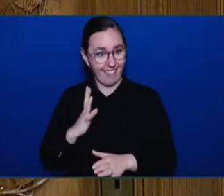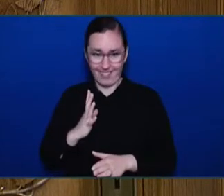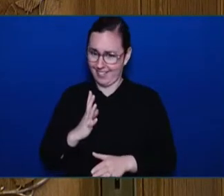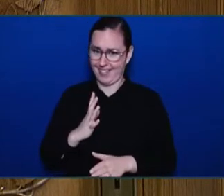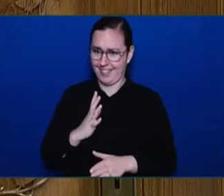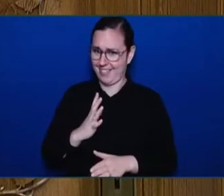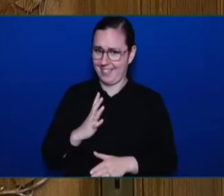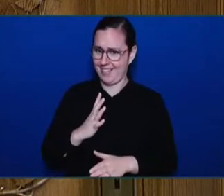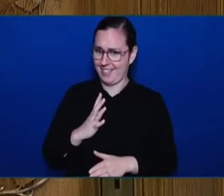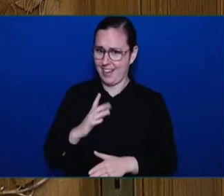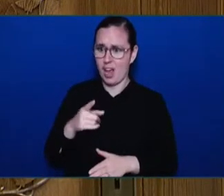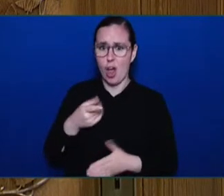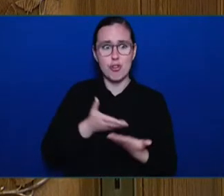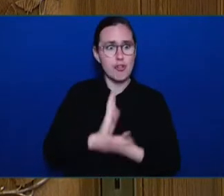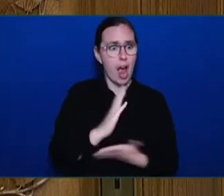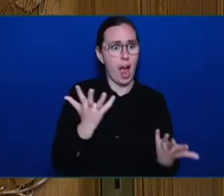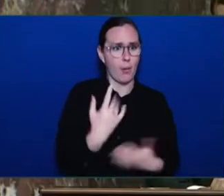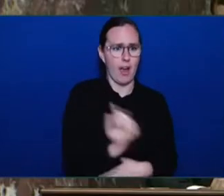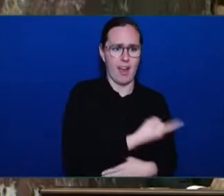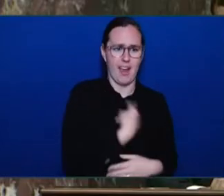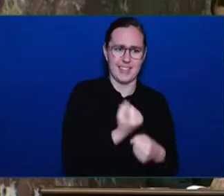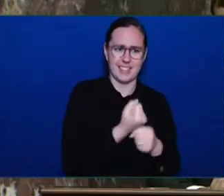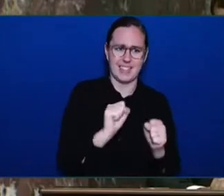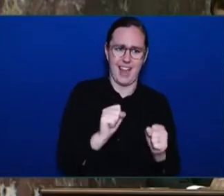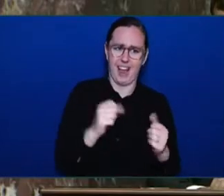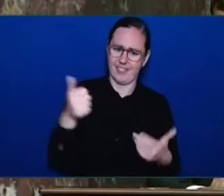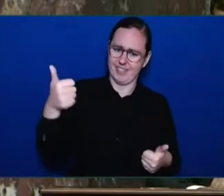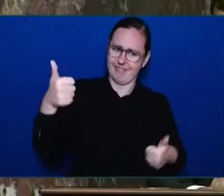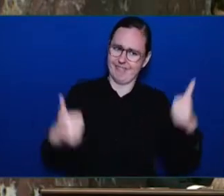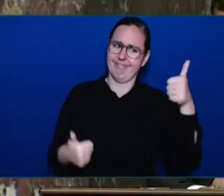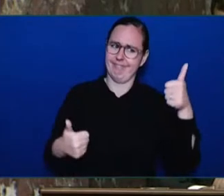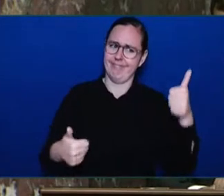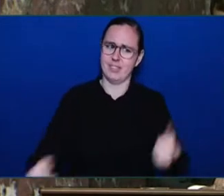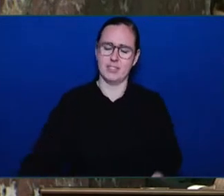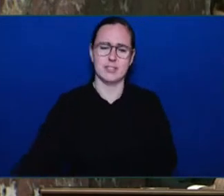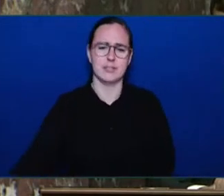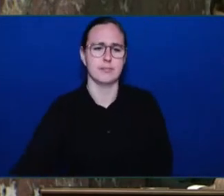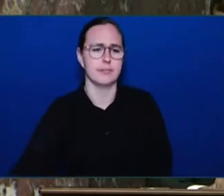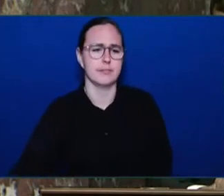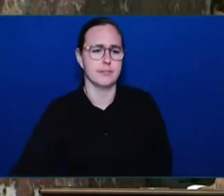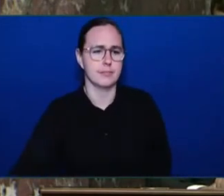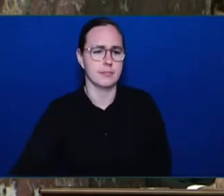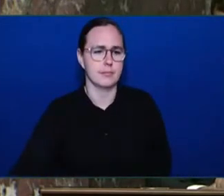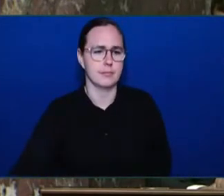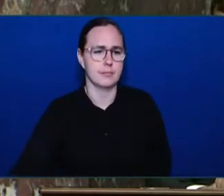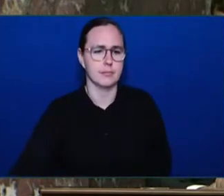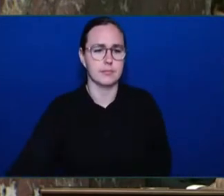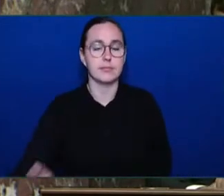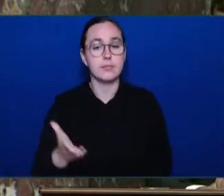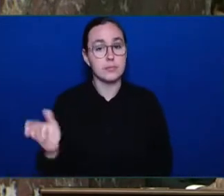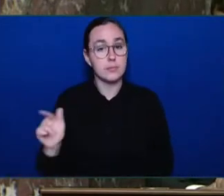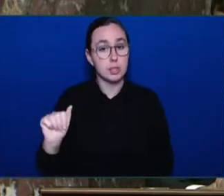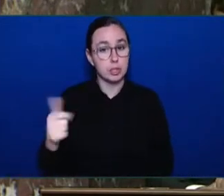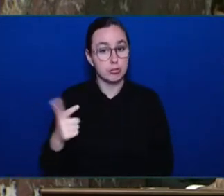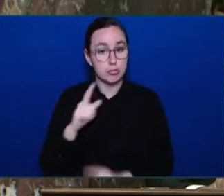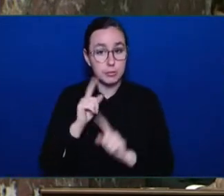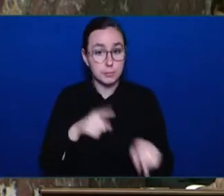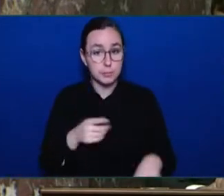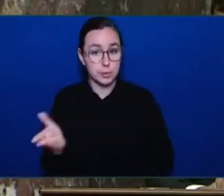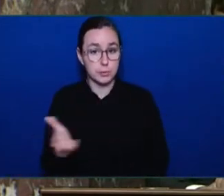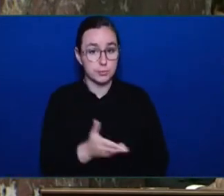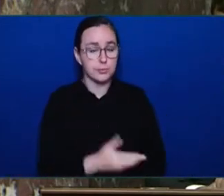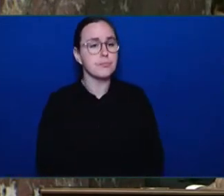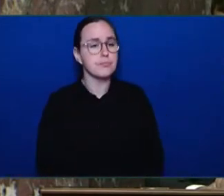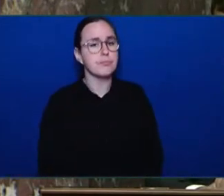Attorney General. Well, thank you. And the incident that the Honourable Member from Surrey South recounts is horrific. We have